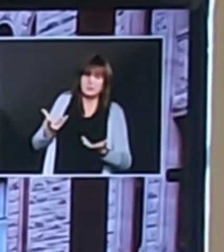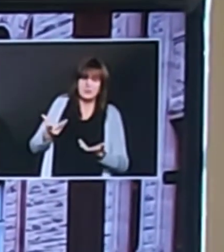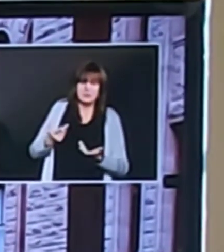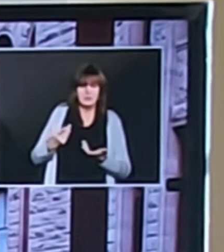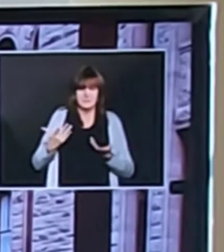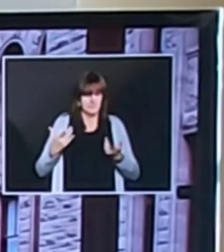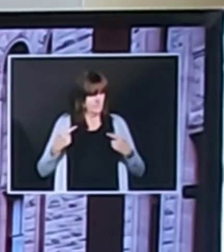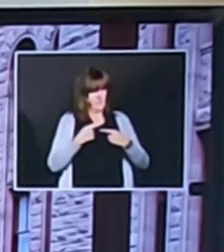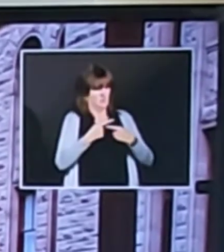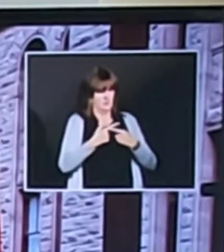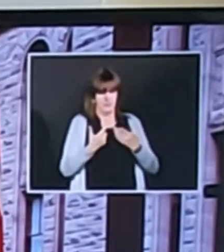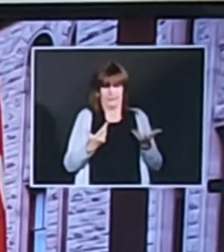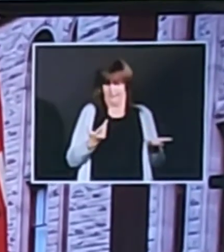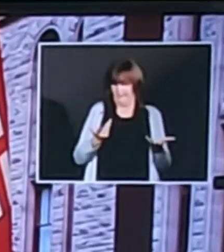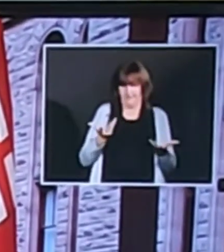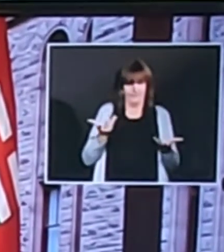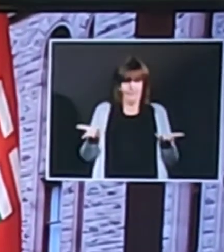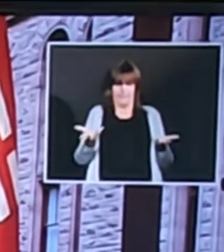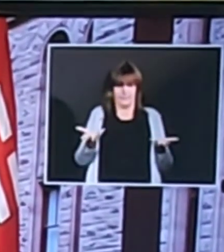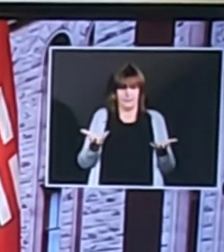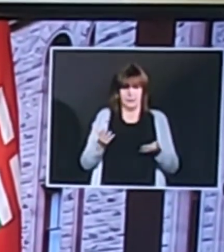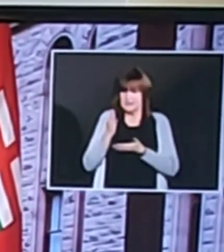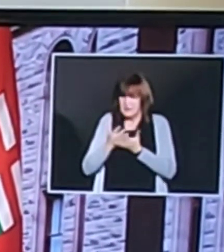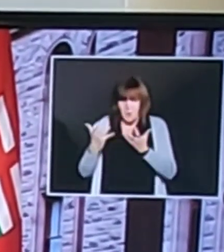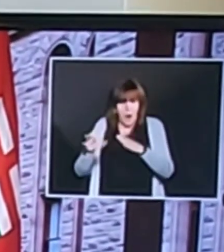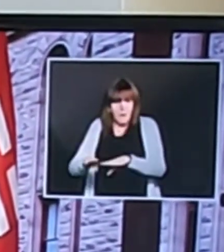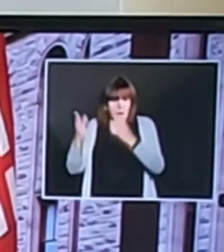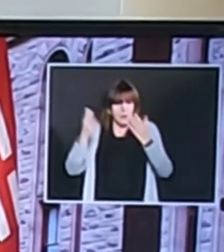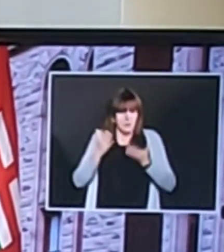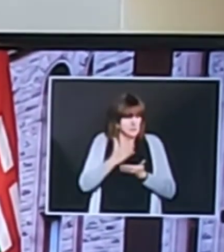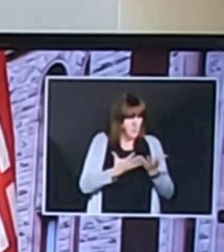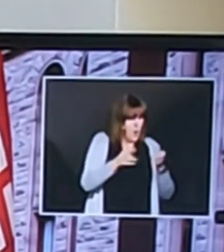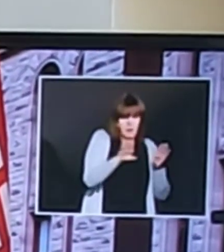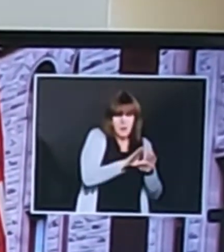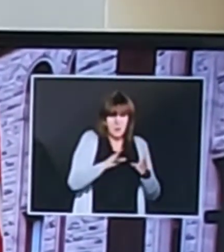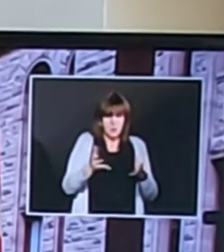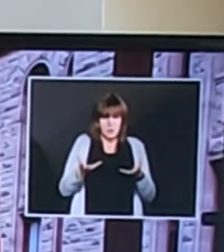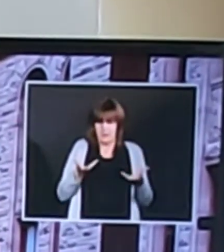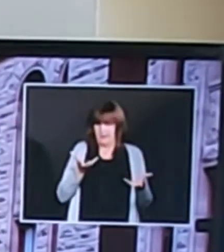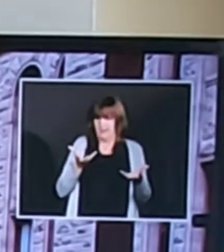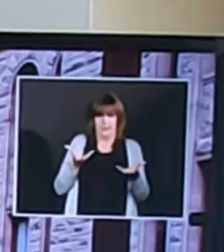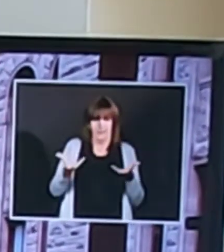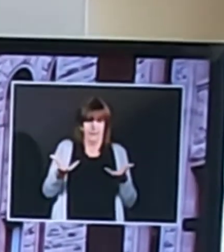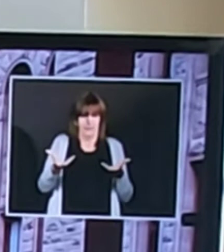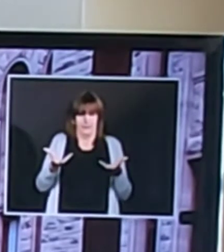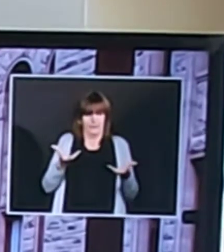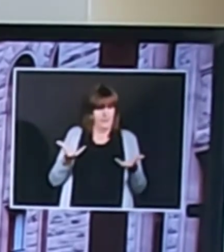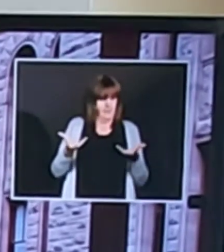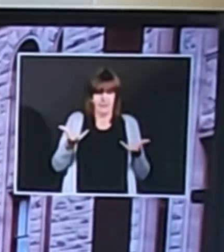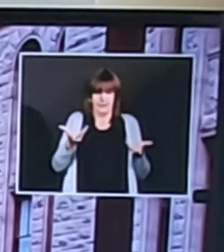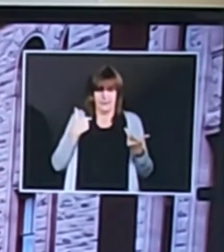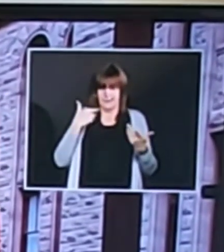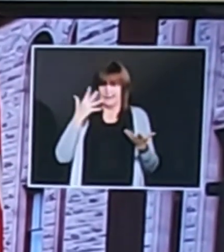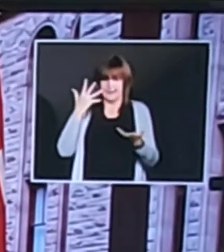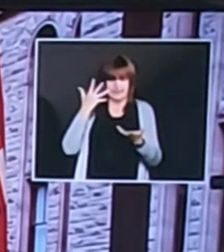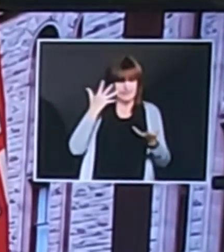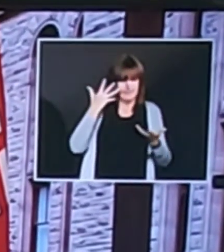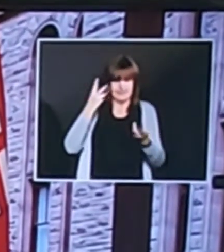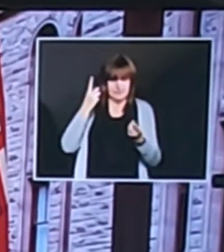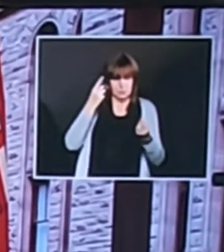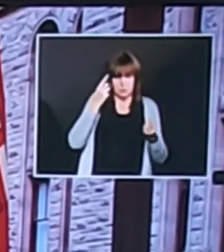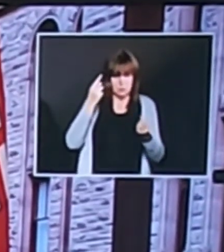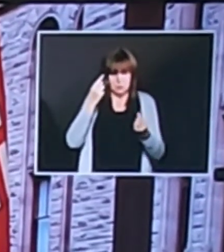desperate to have the schools open for in-class attendance and some are saying i'm too worried i i probably won't send my children to school